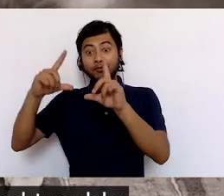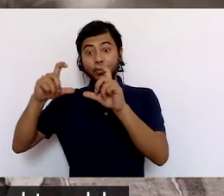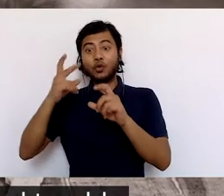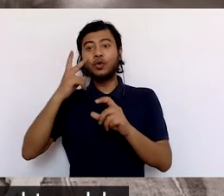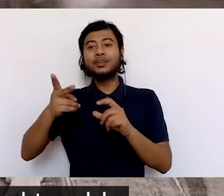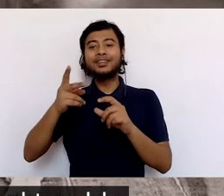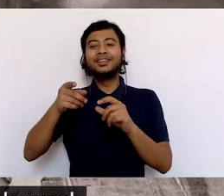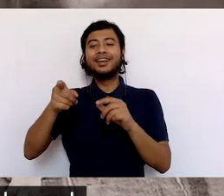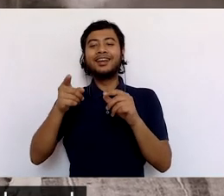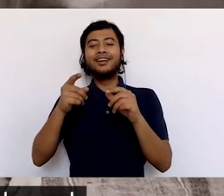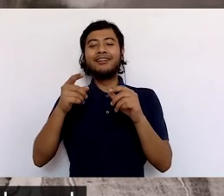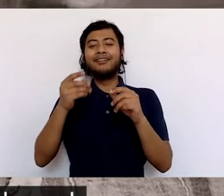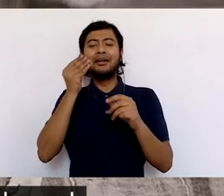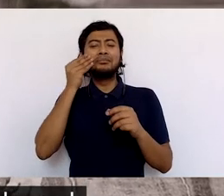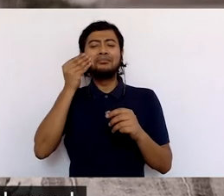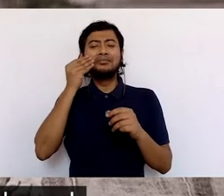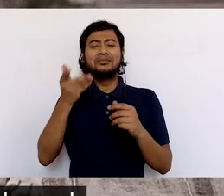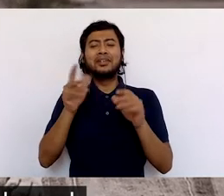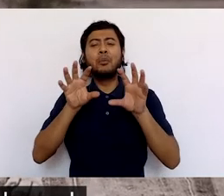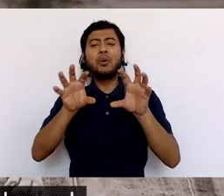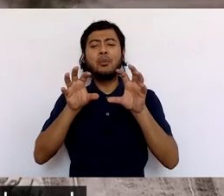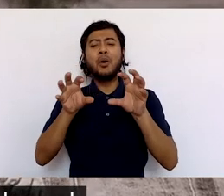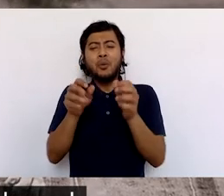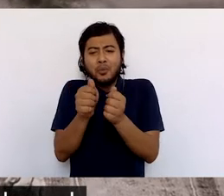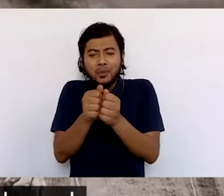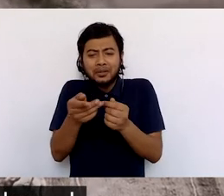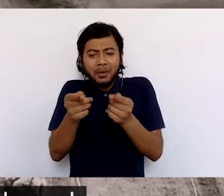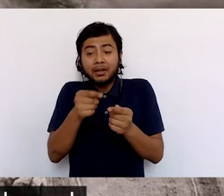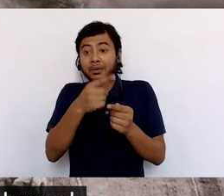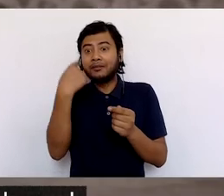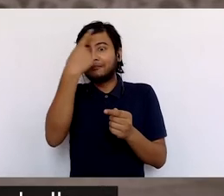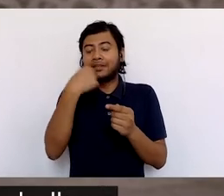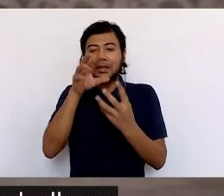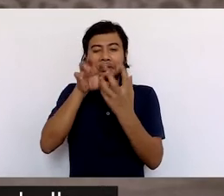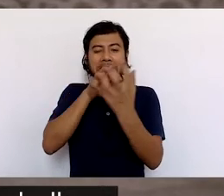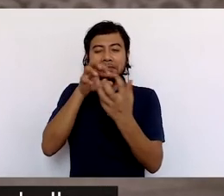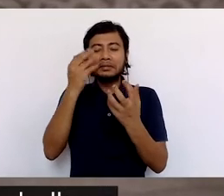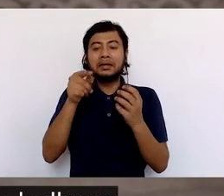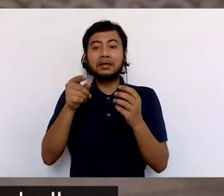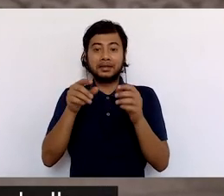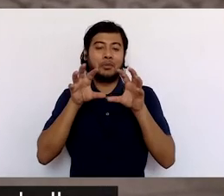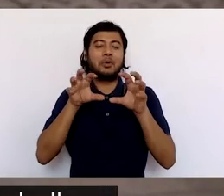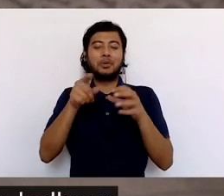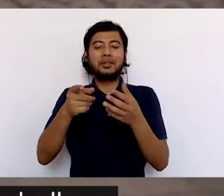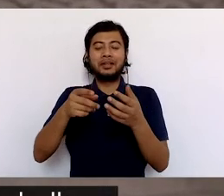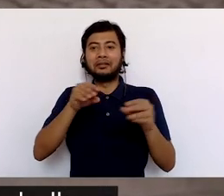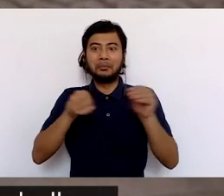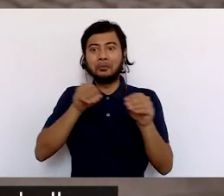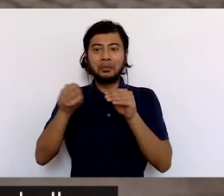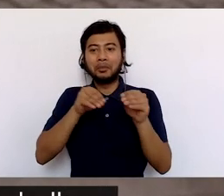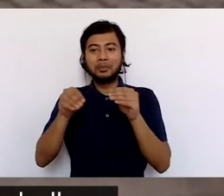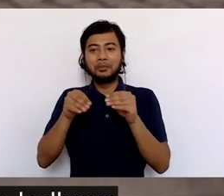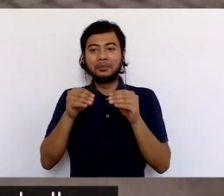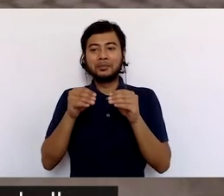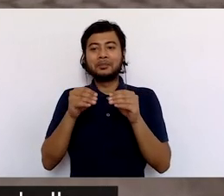who obviously had trouble sitting still, which is why that portion of the image is blurred. The informality of this image is almost